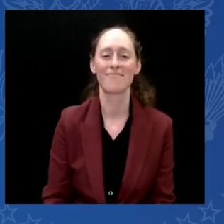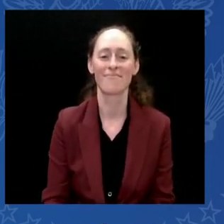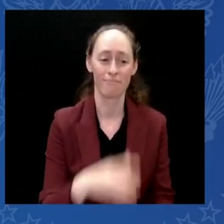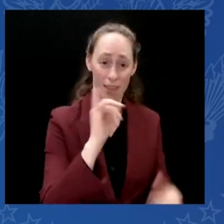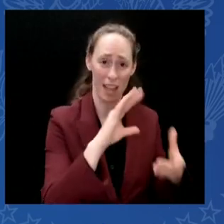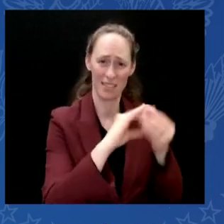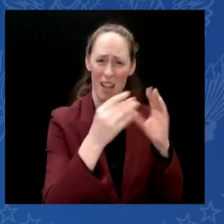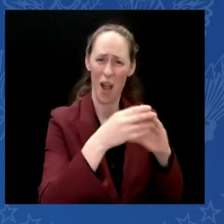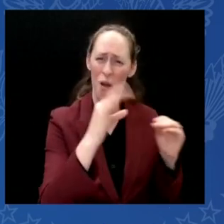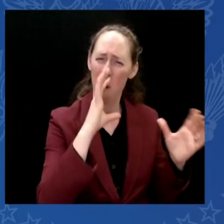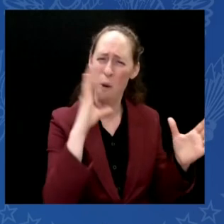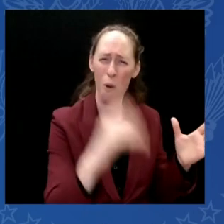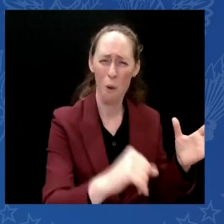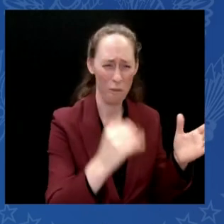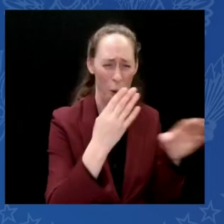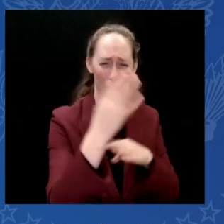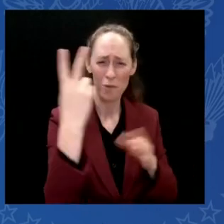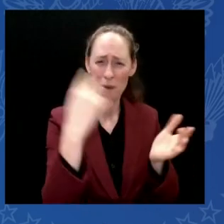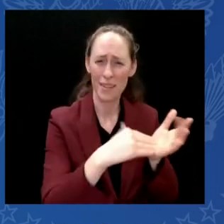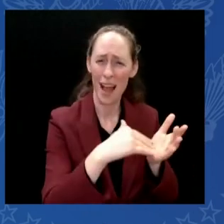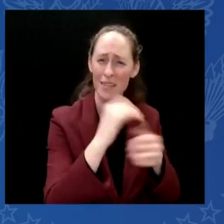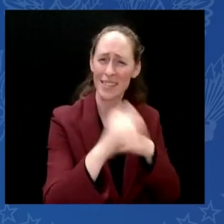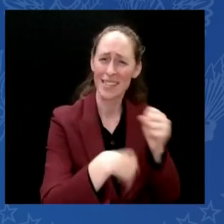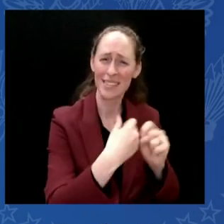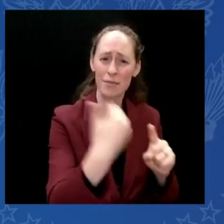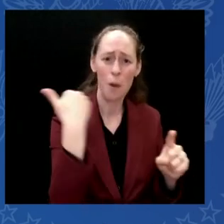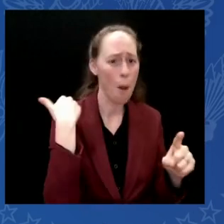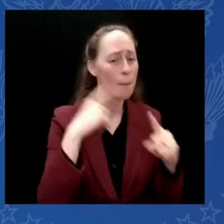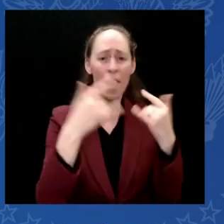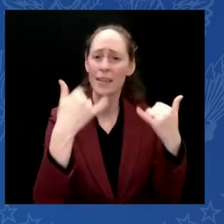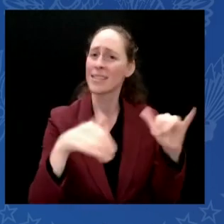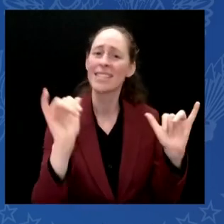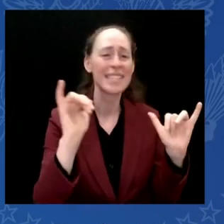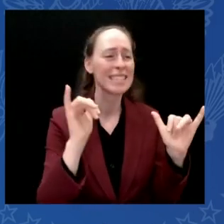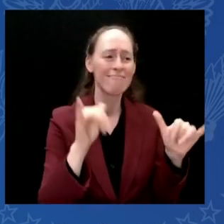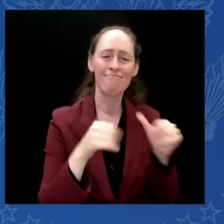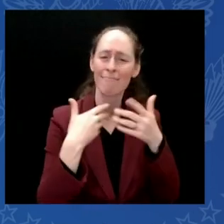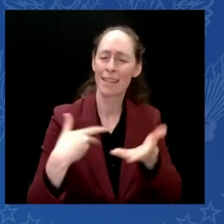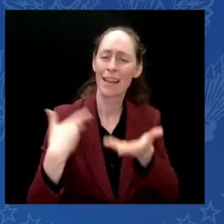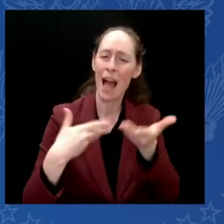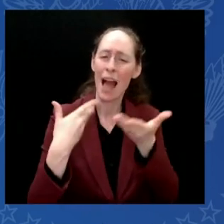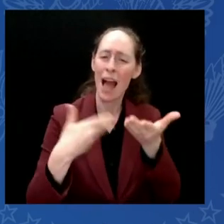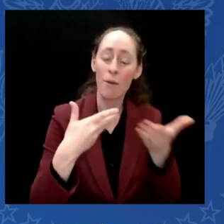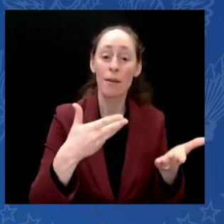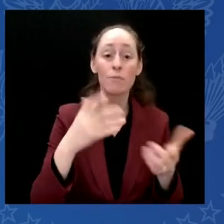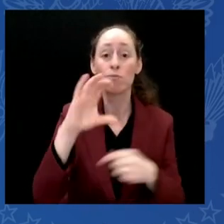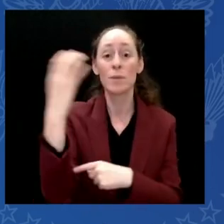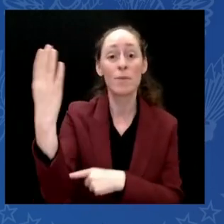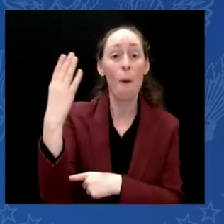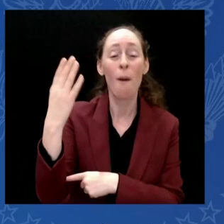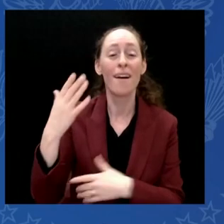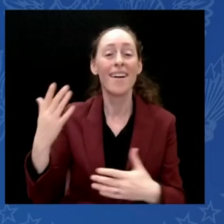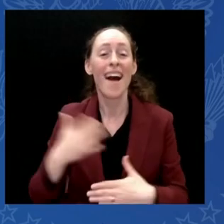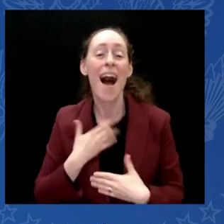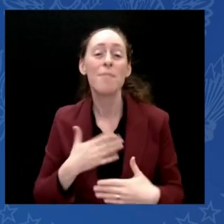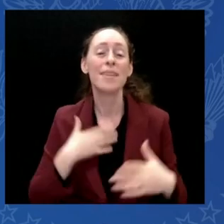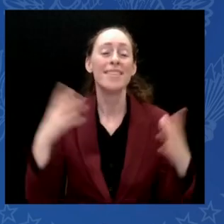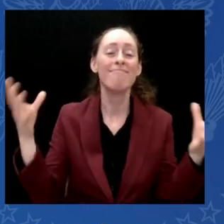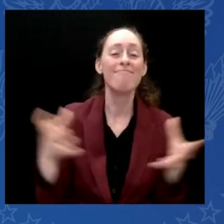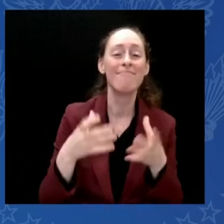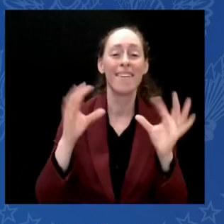together this holiday season after years, after years of being apart. Just feel the hope rising in your chest